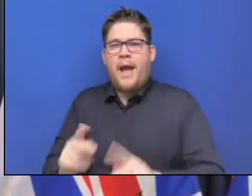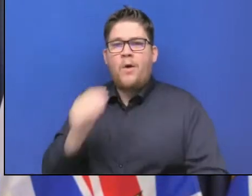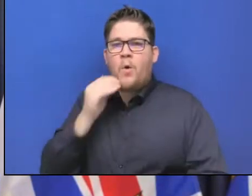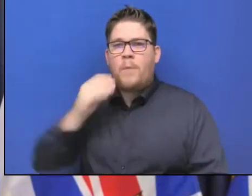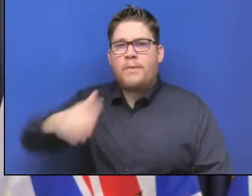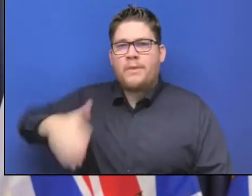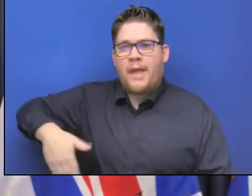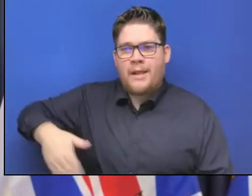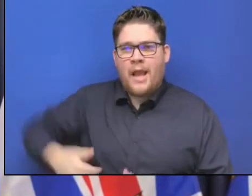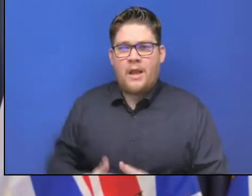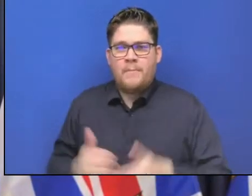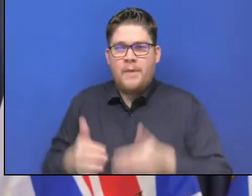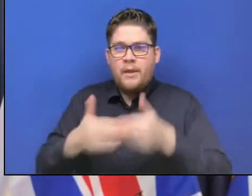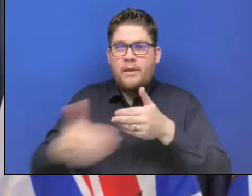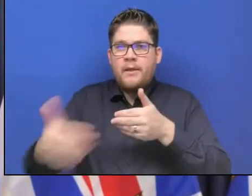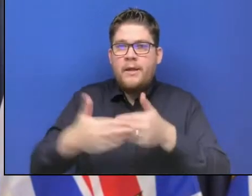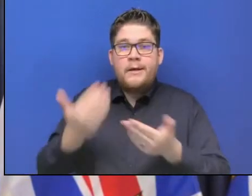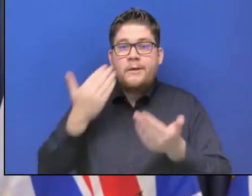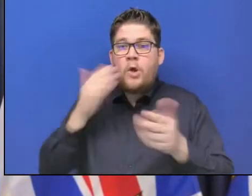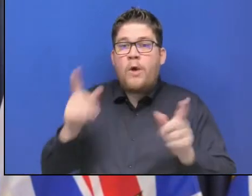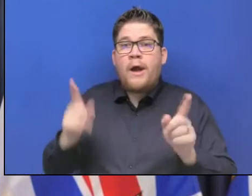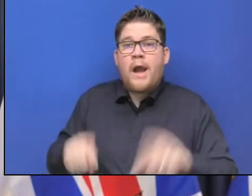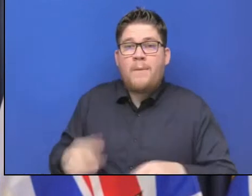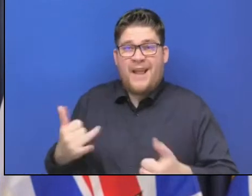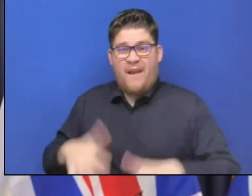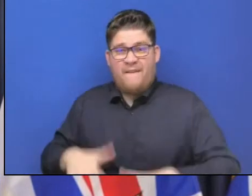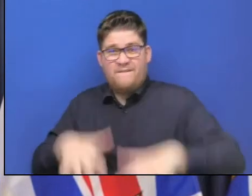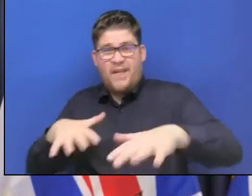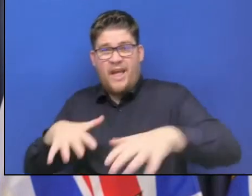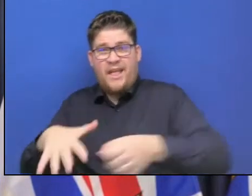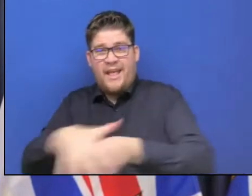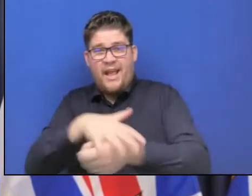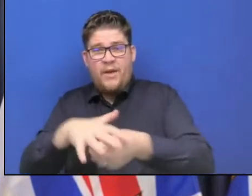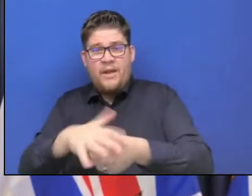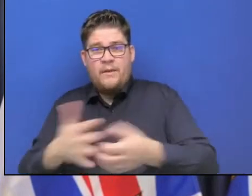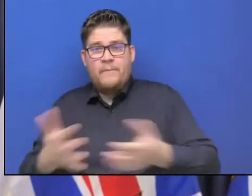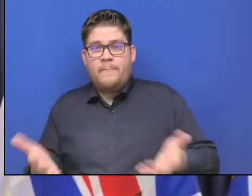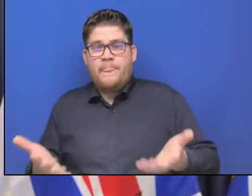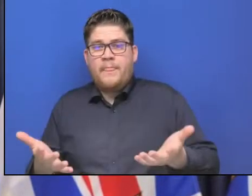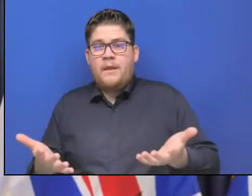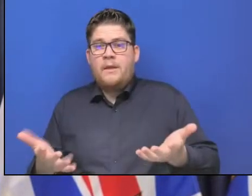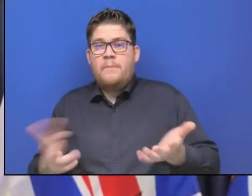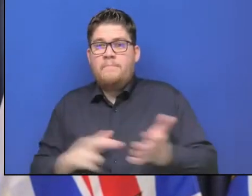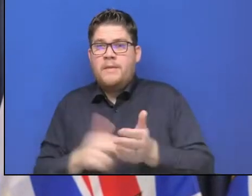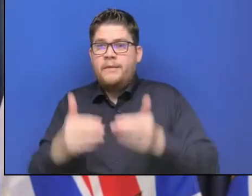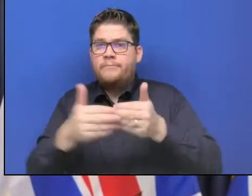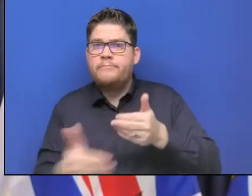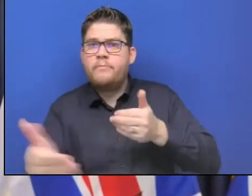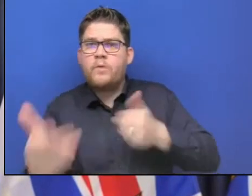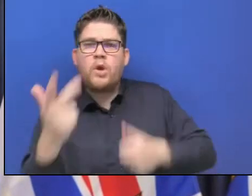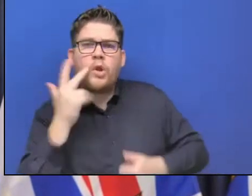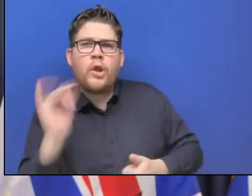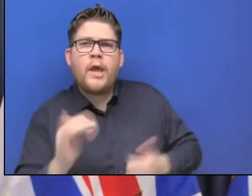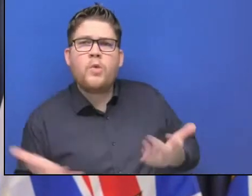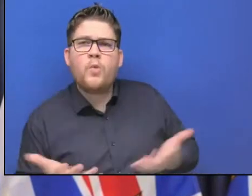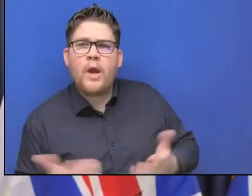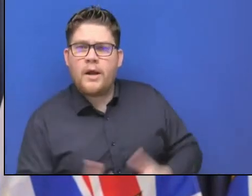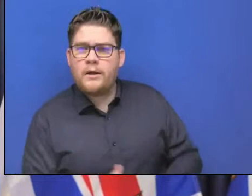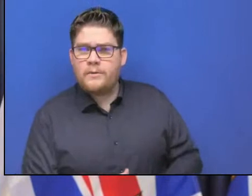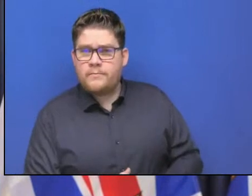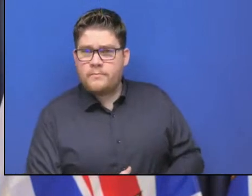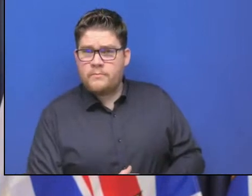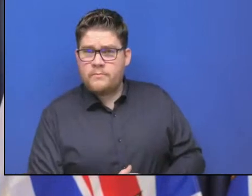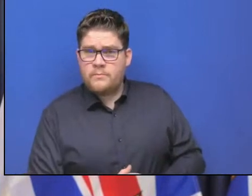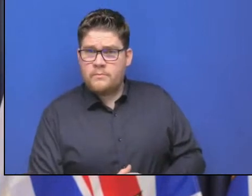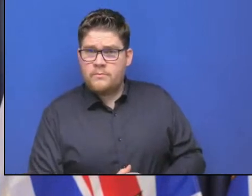next. But they are in flood zone. So what's going to happen next? have to them? Why first of all, municipalities